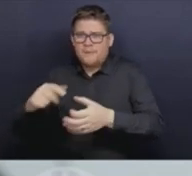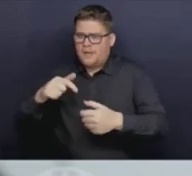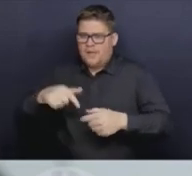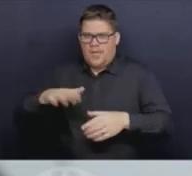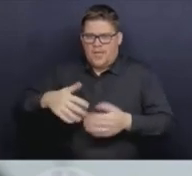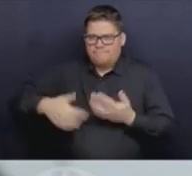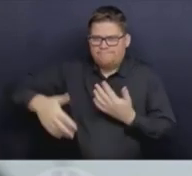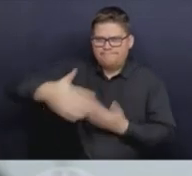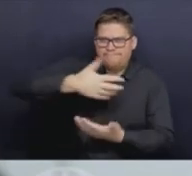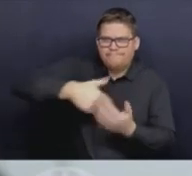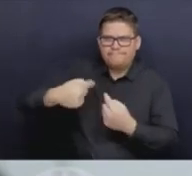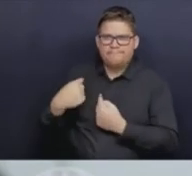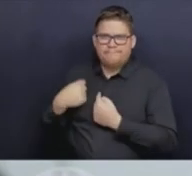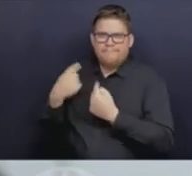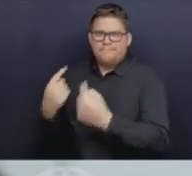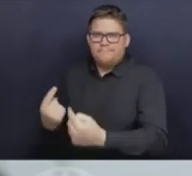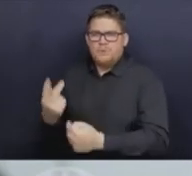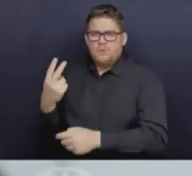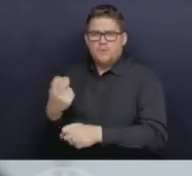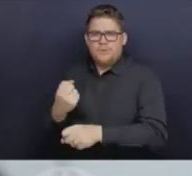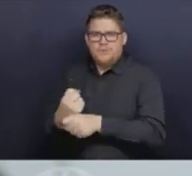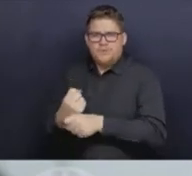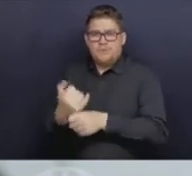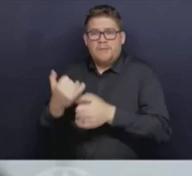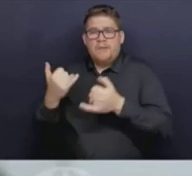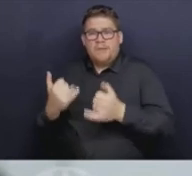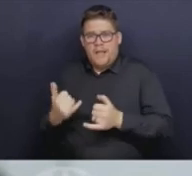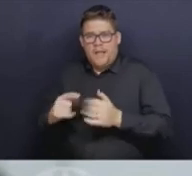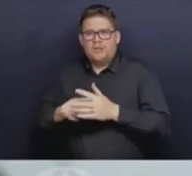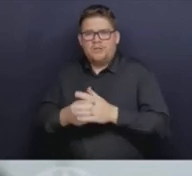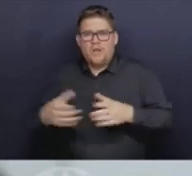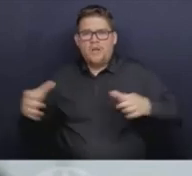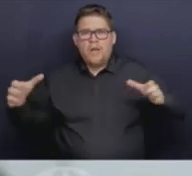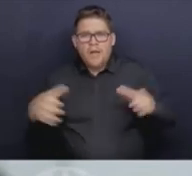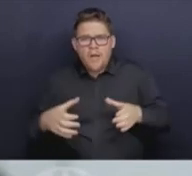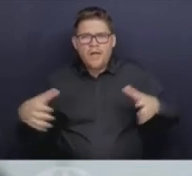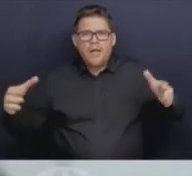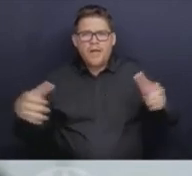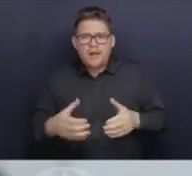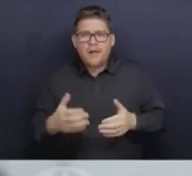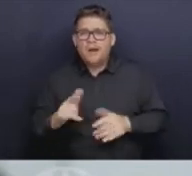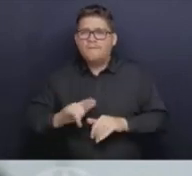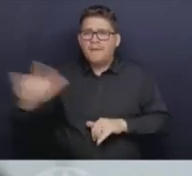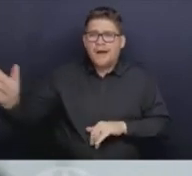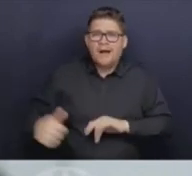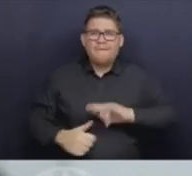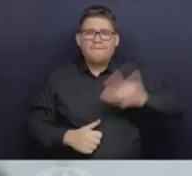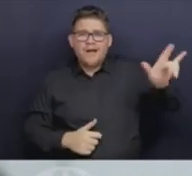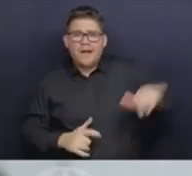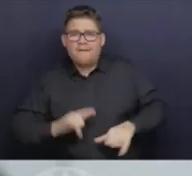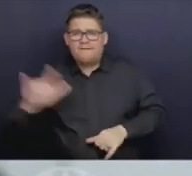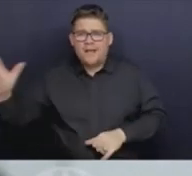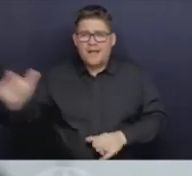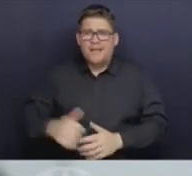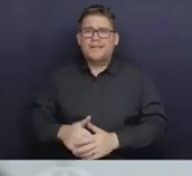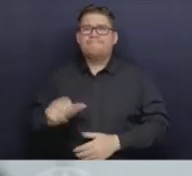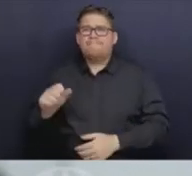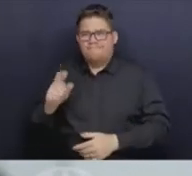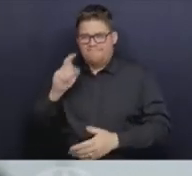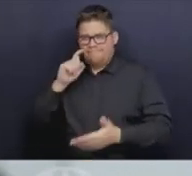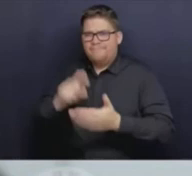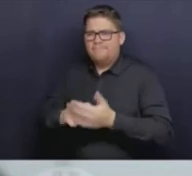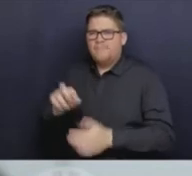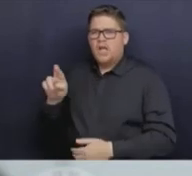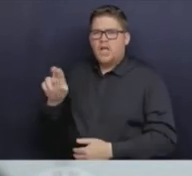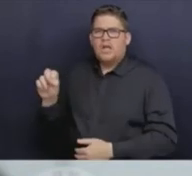And now we're going back to a more normal season. And unfortunately for us, the start of RSV was